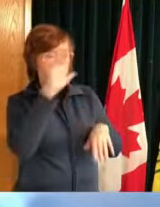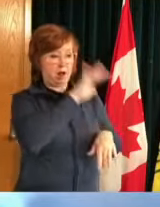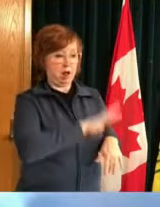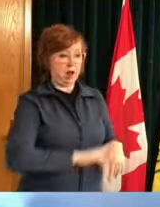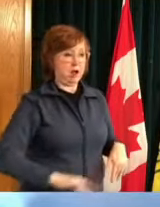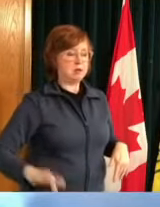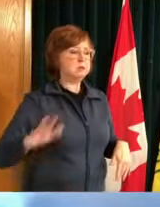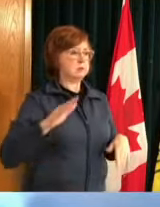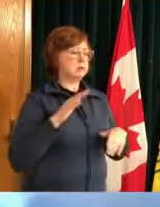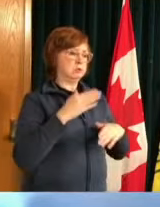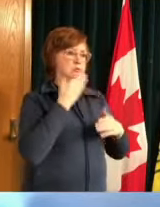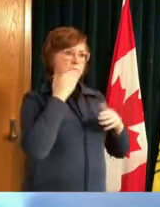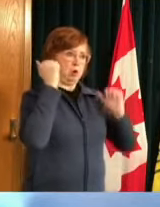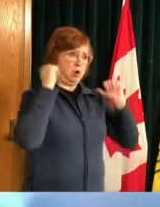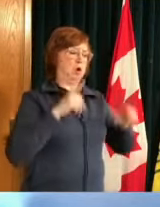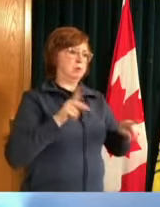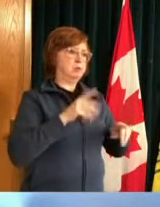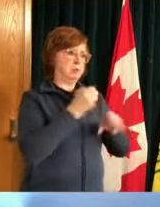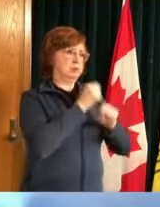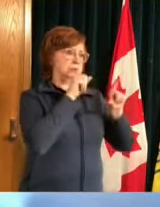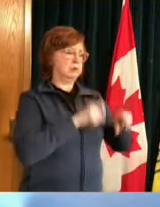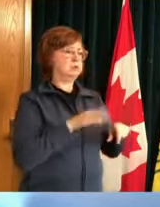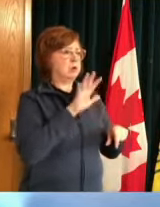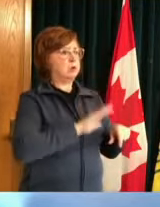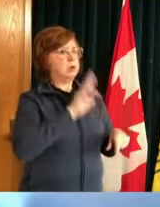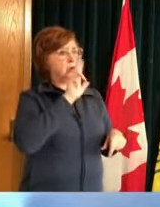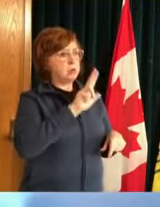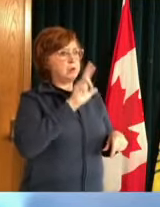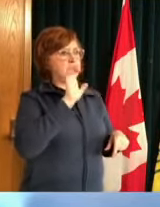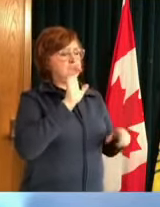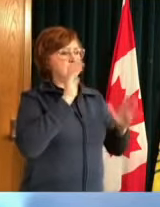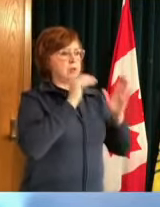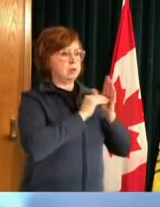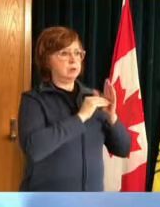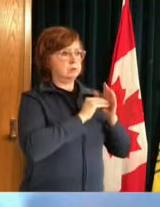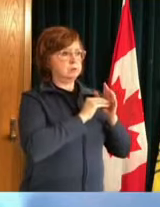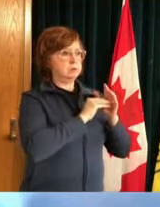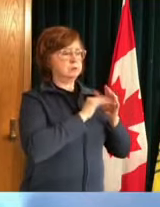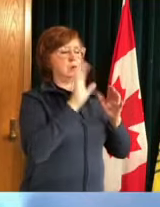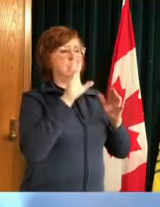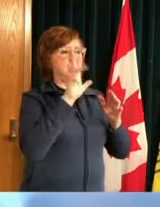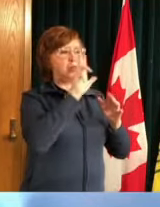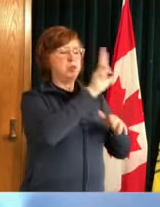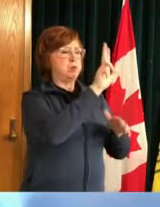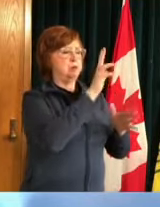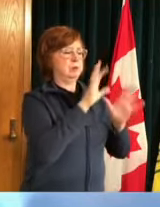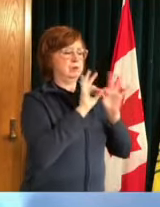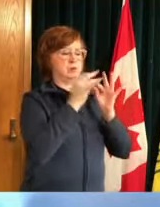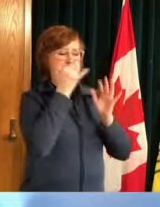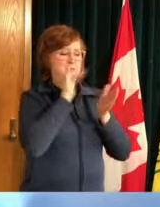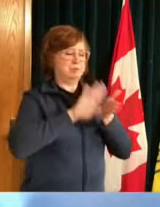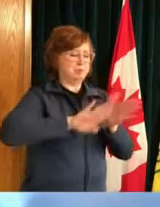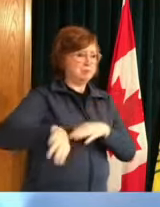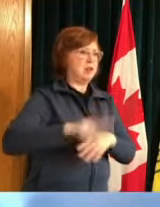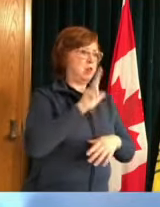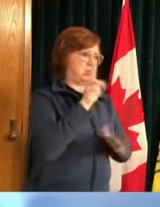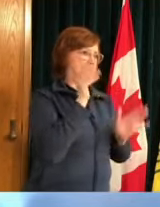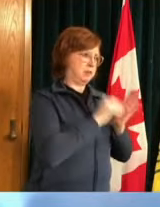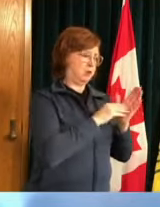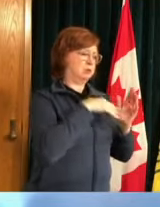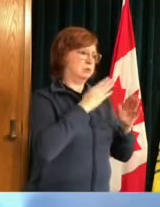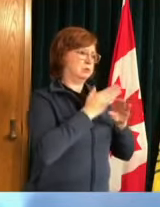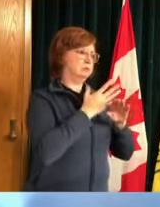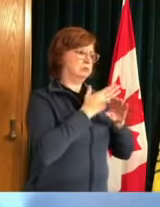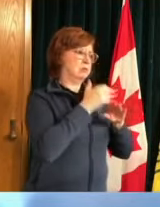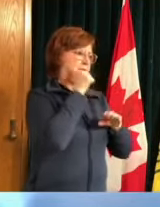day and that is going to be really critical and the second is of course um we have to recognize that the first sign of symptoms